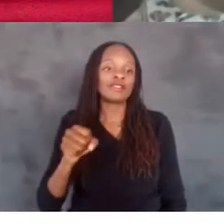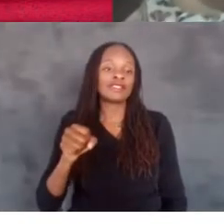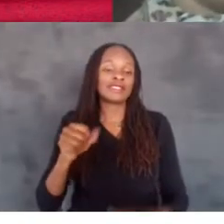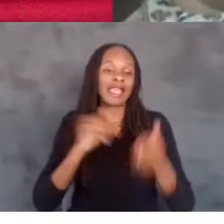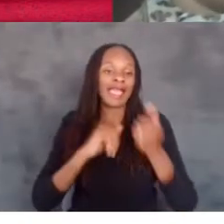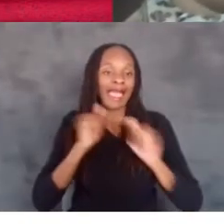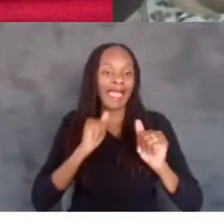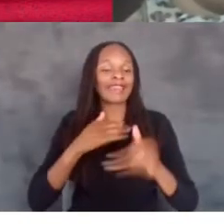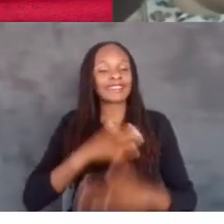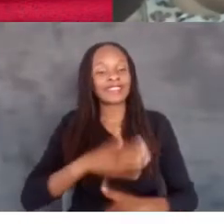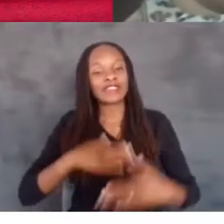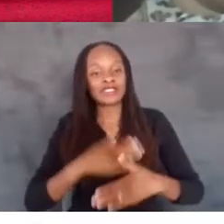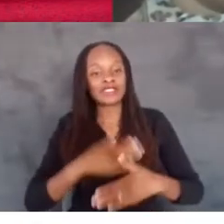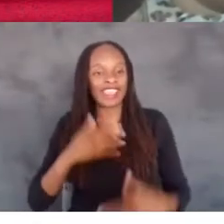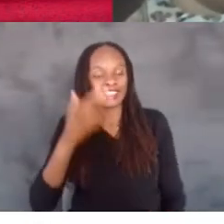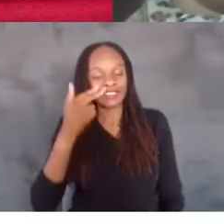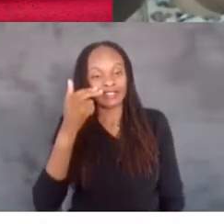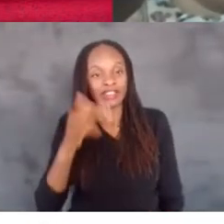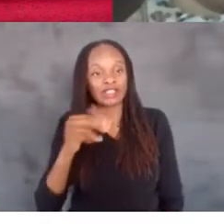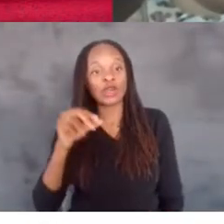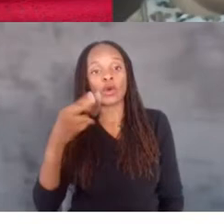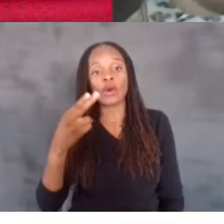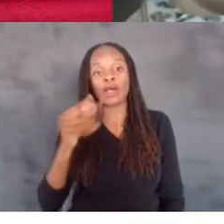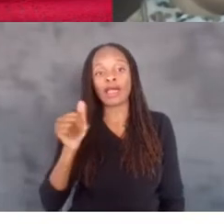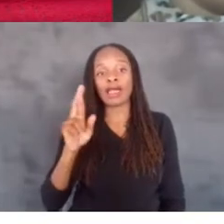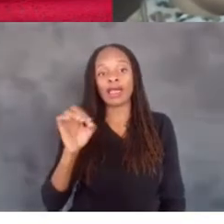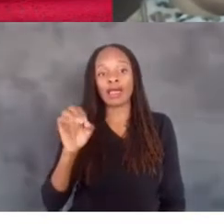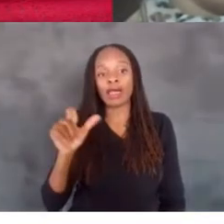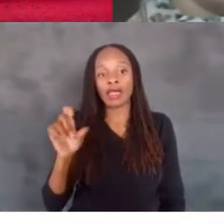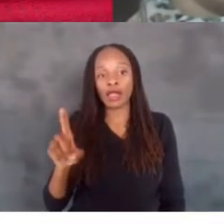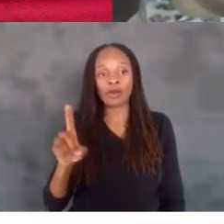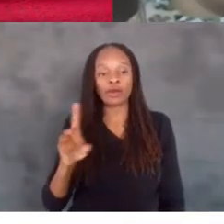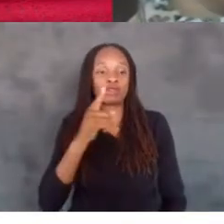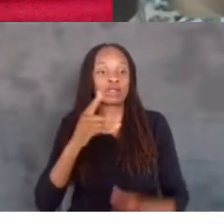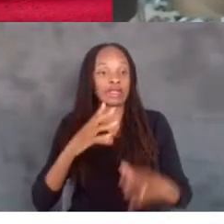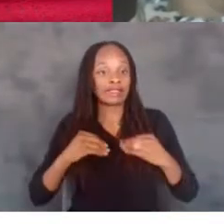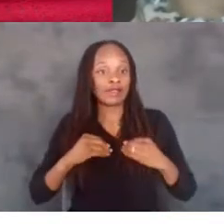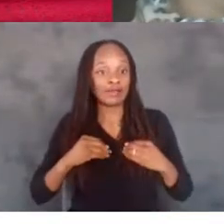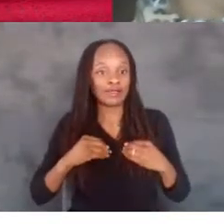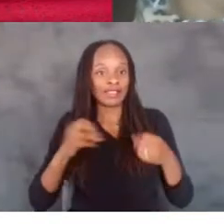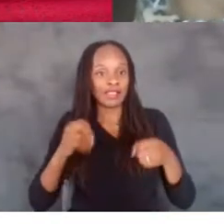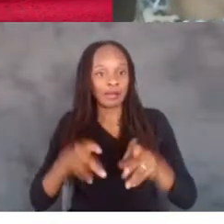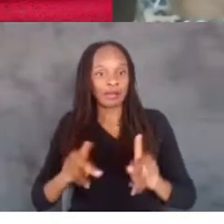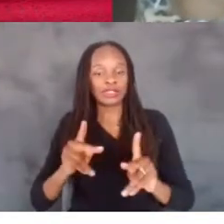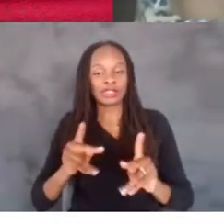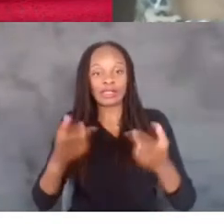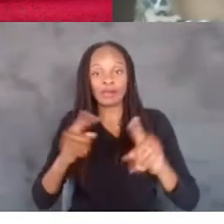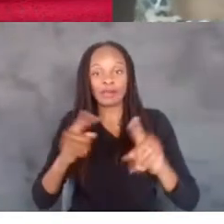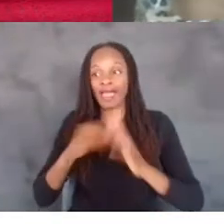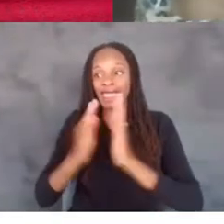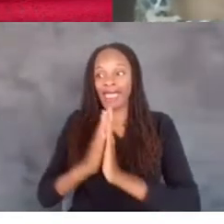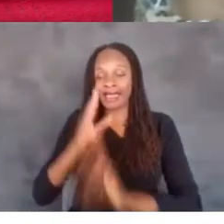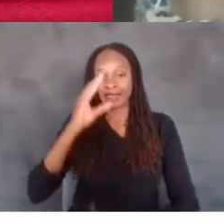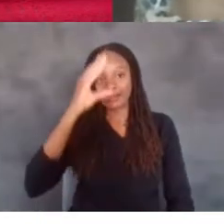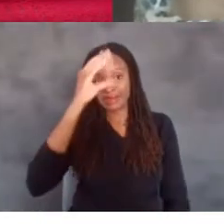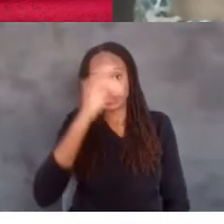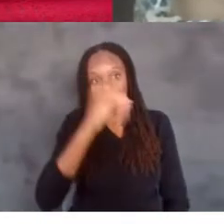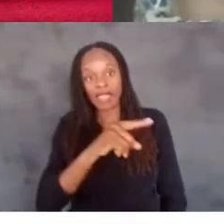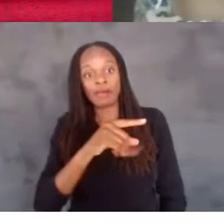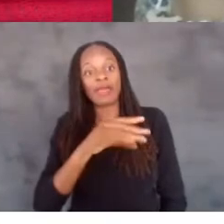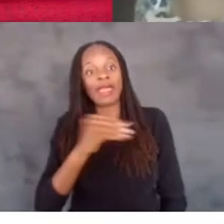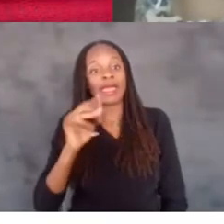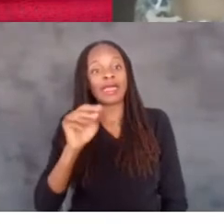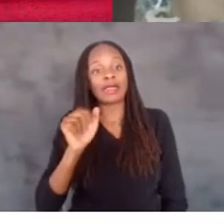And Harold jumped at the opportunity when I asked him because he wanted to help us out. And Marsha also,